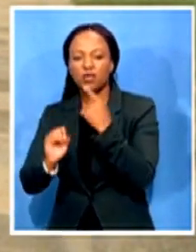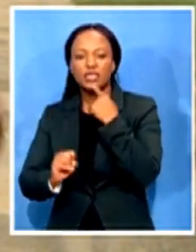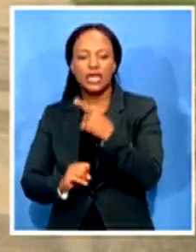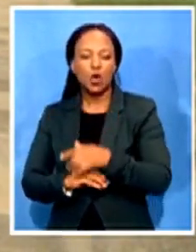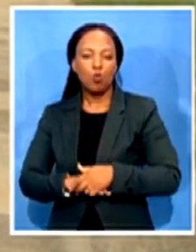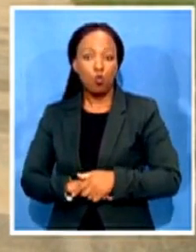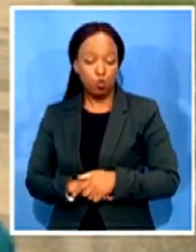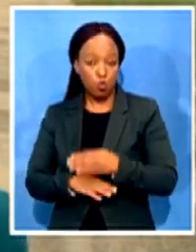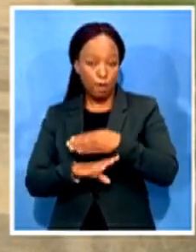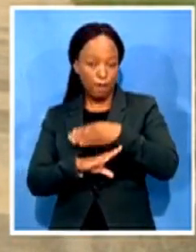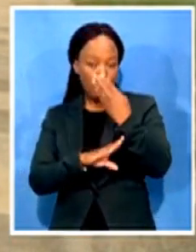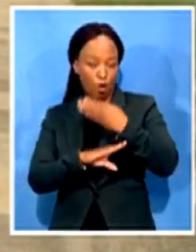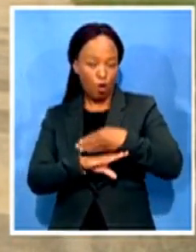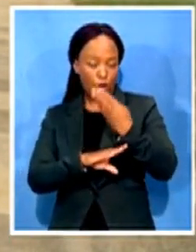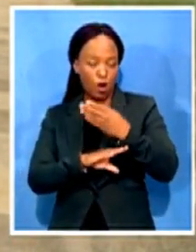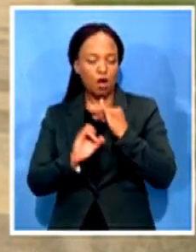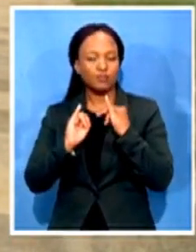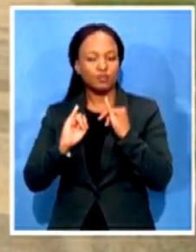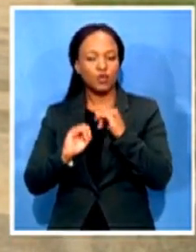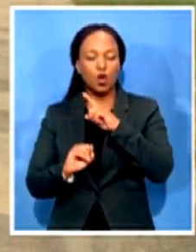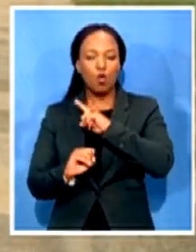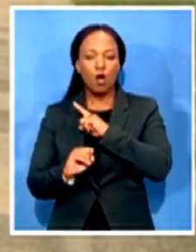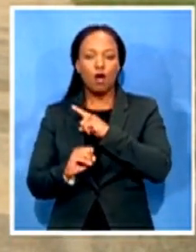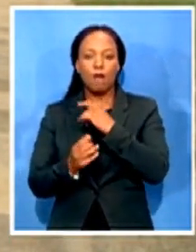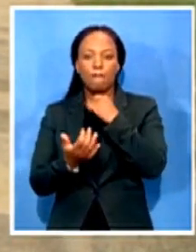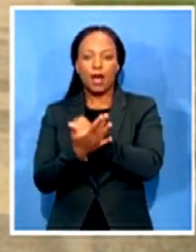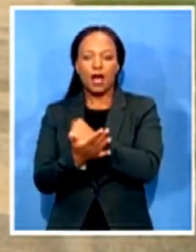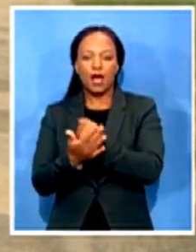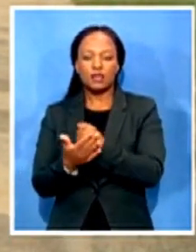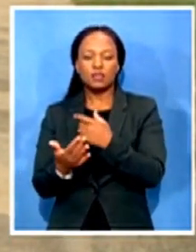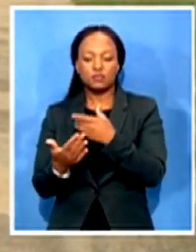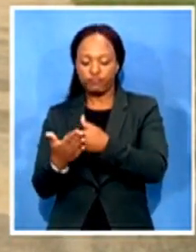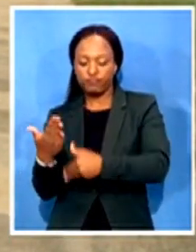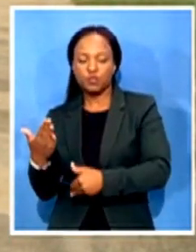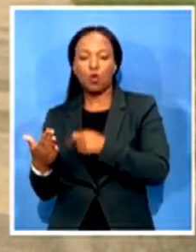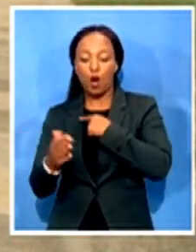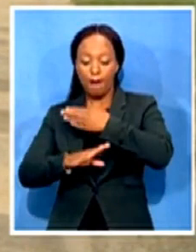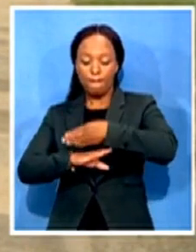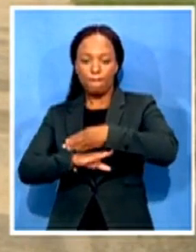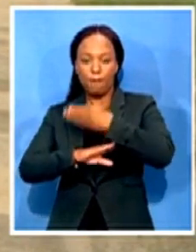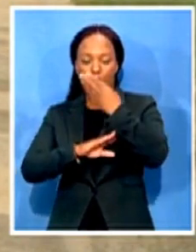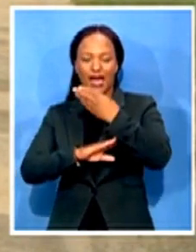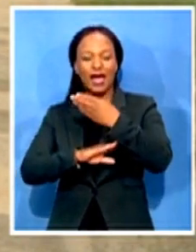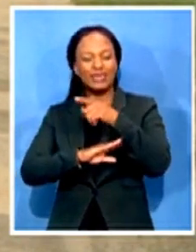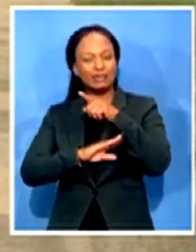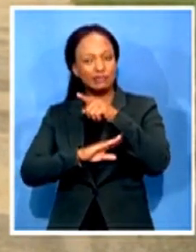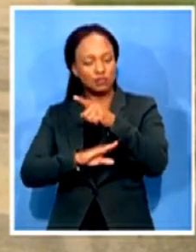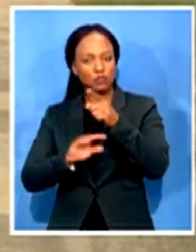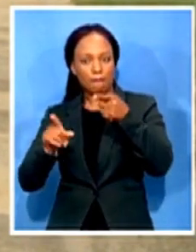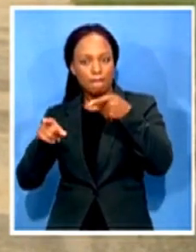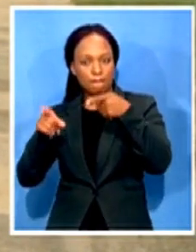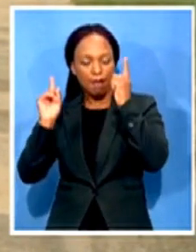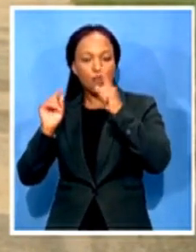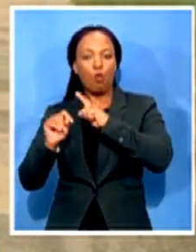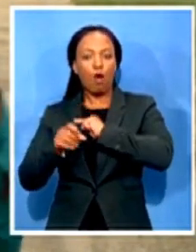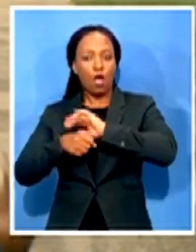post itself has become a hot spot for COVID-19 therefore it's dangerous for anyone to go there those people that are there are there